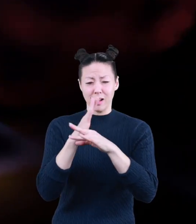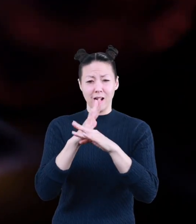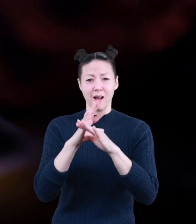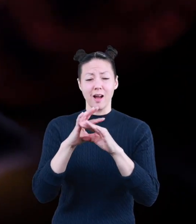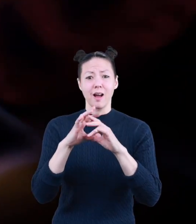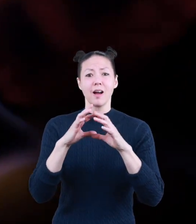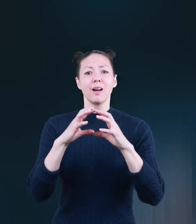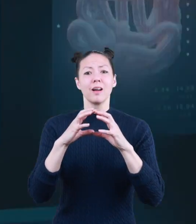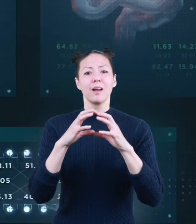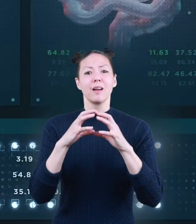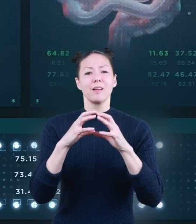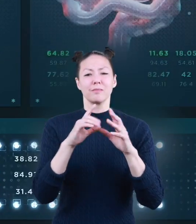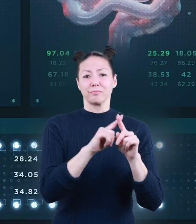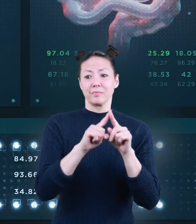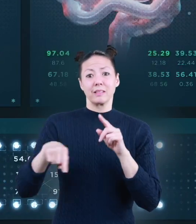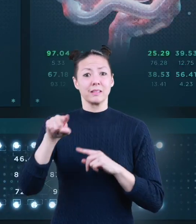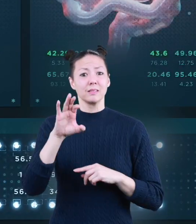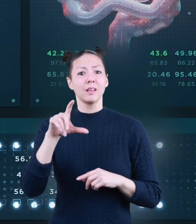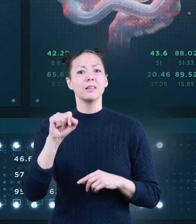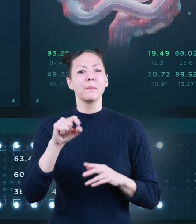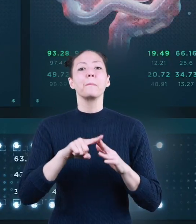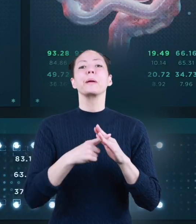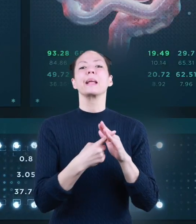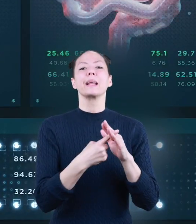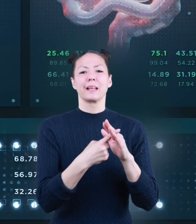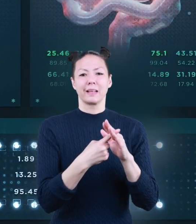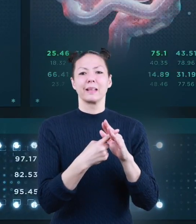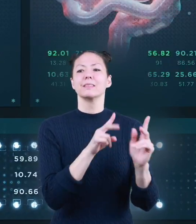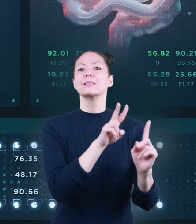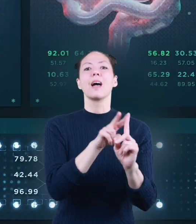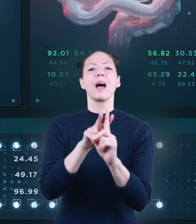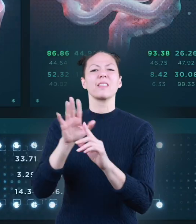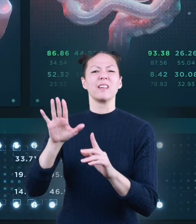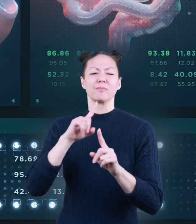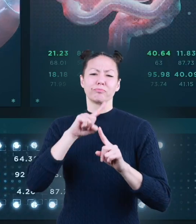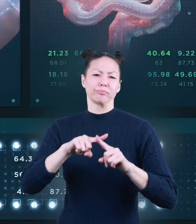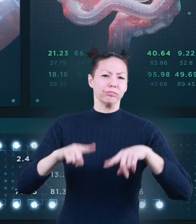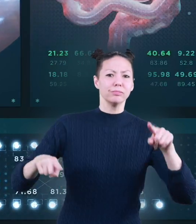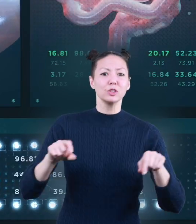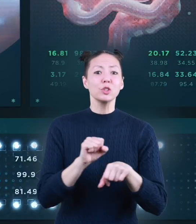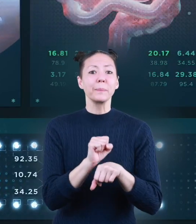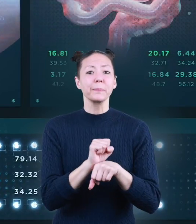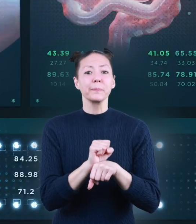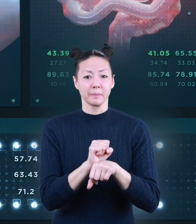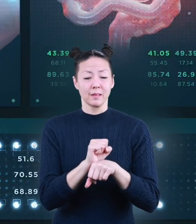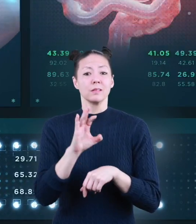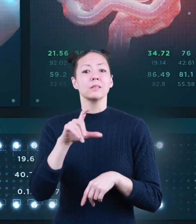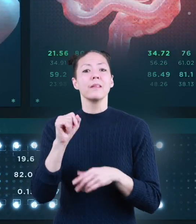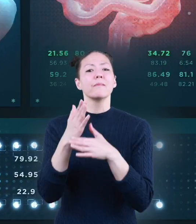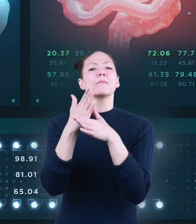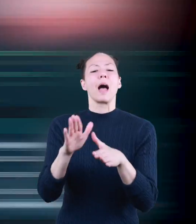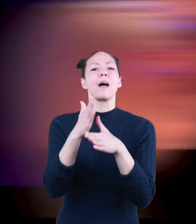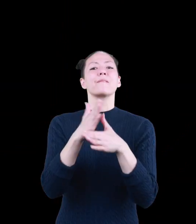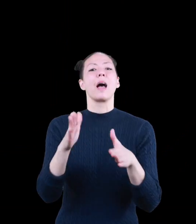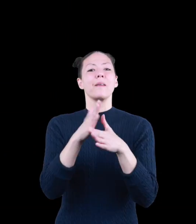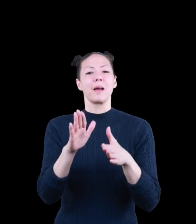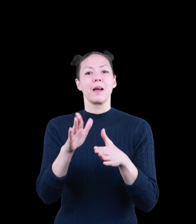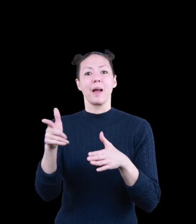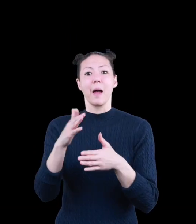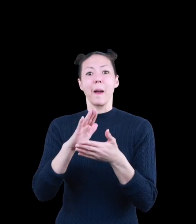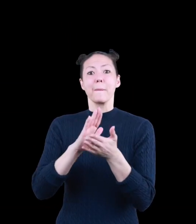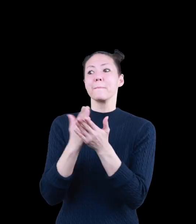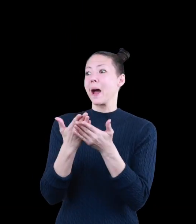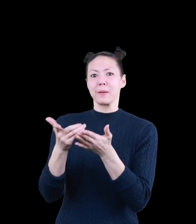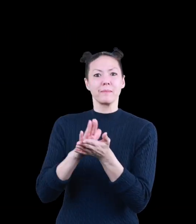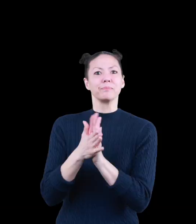dividing. These different cells are beginning to be assigned various jobs. Some of the cells divide to become the